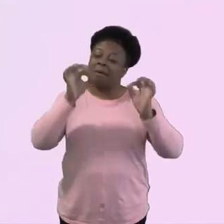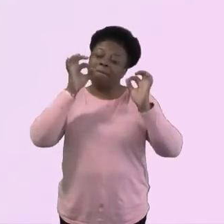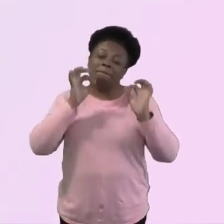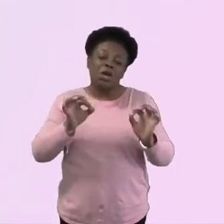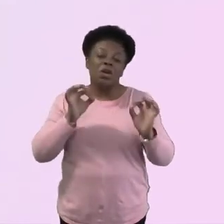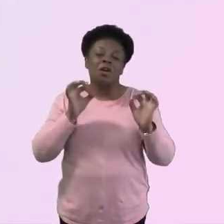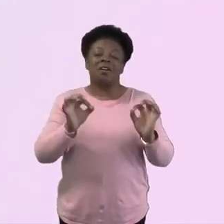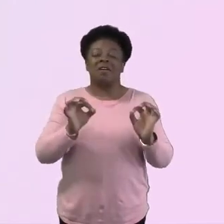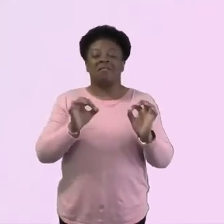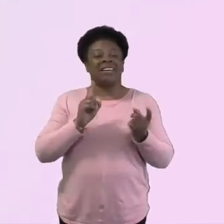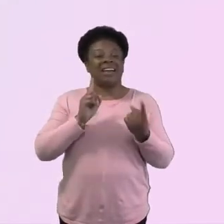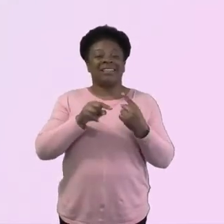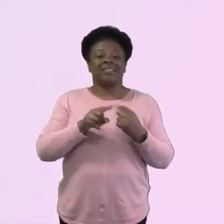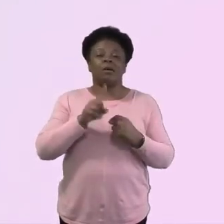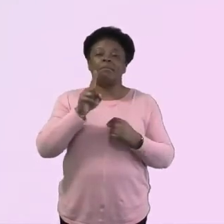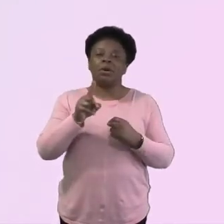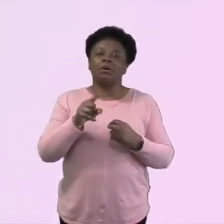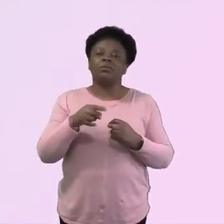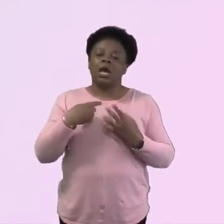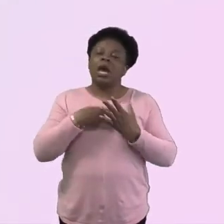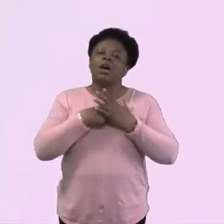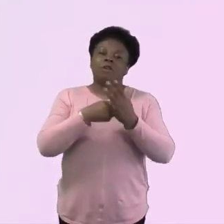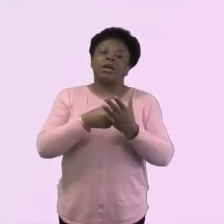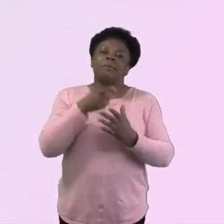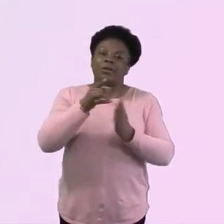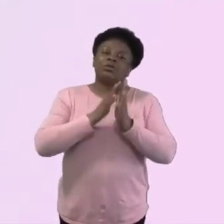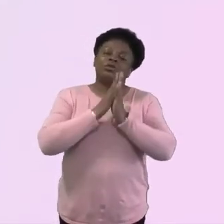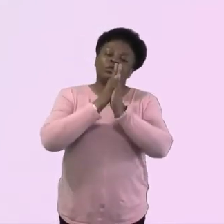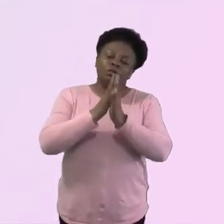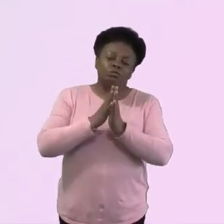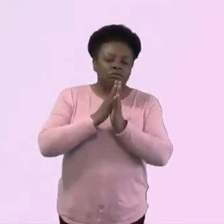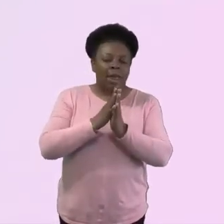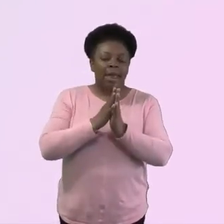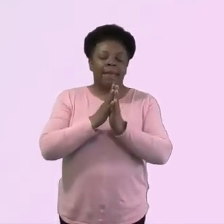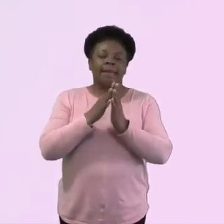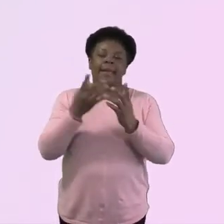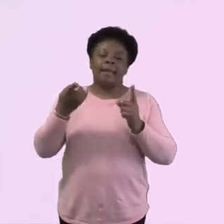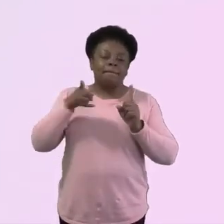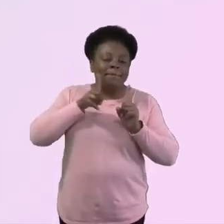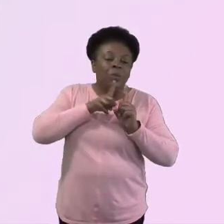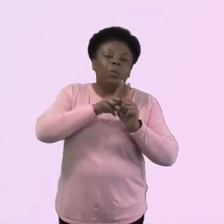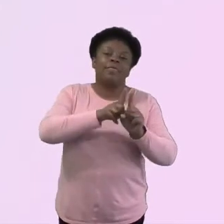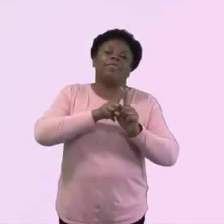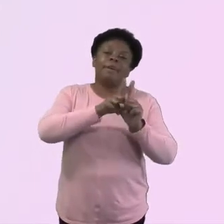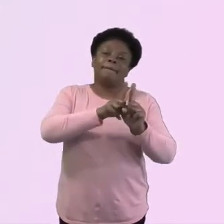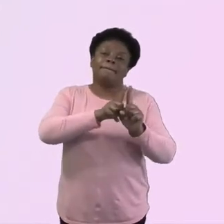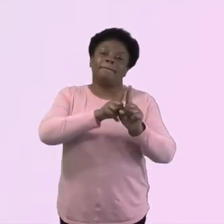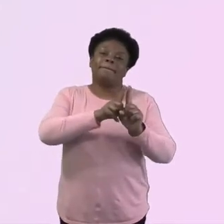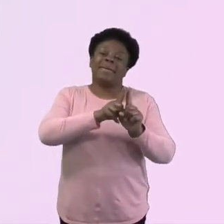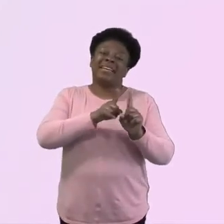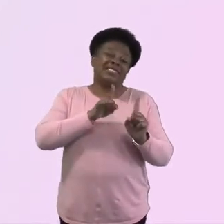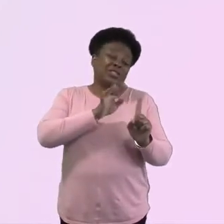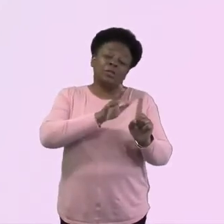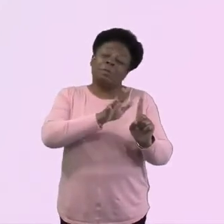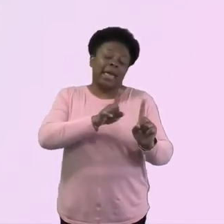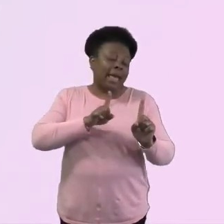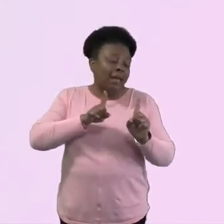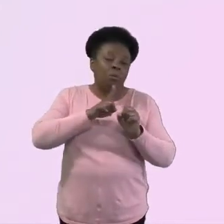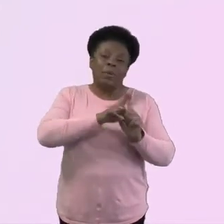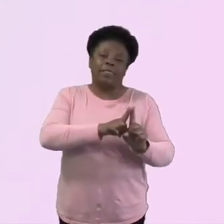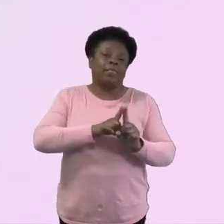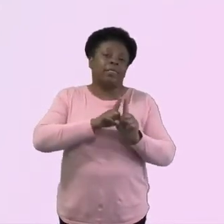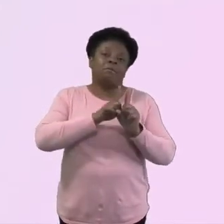kind of be prayerfully aware, be with them, be present. And, yeah, just be there, I think, I would say, for that.